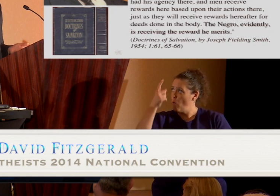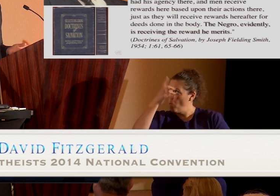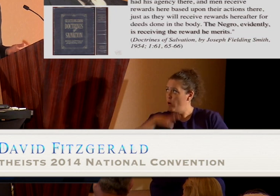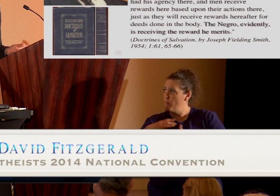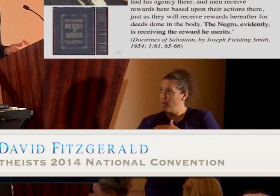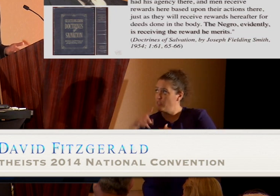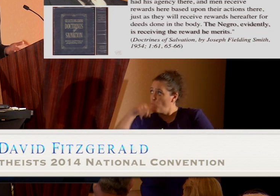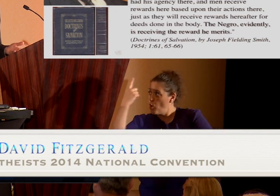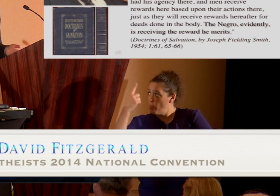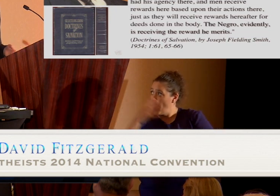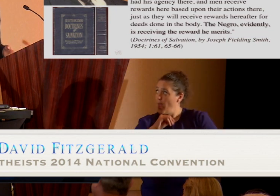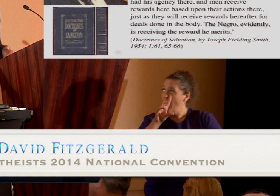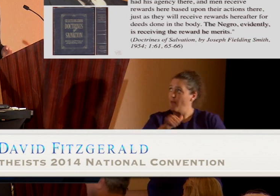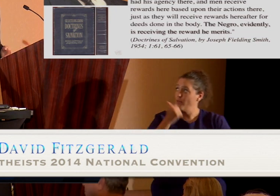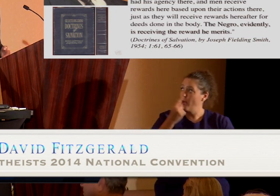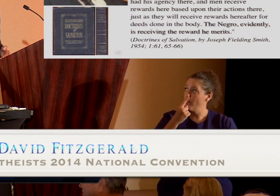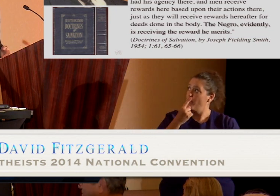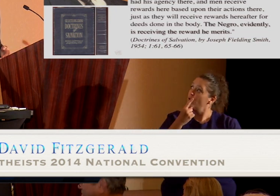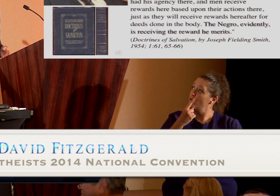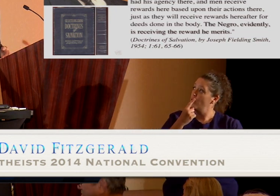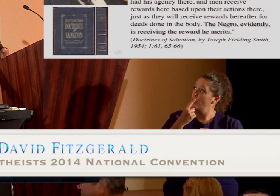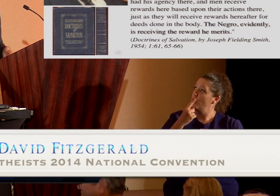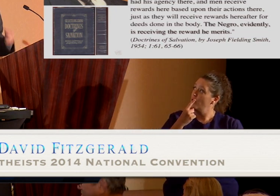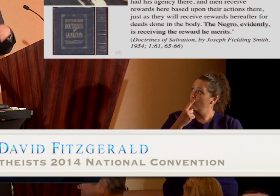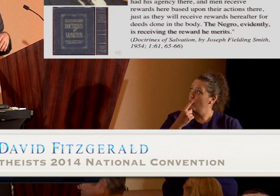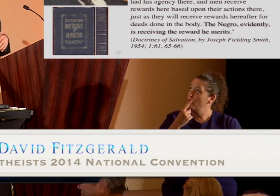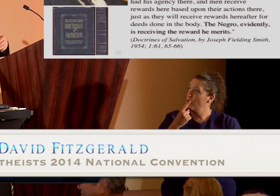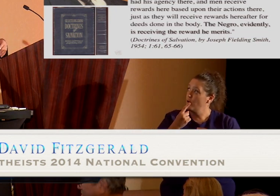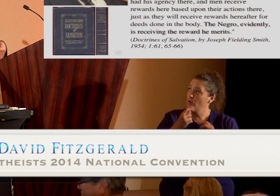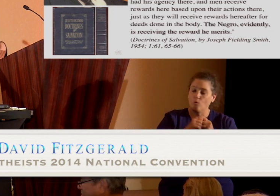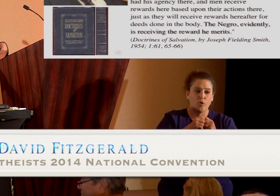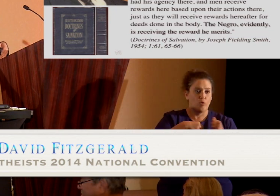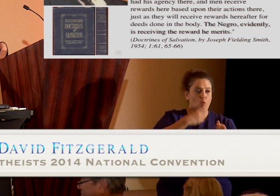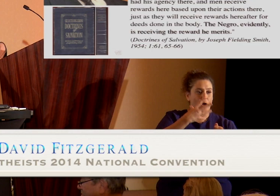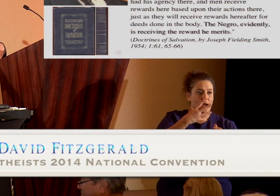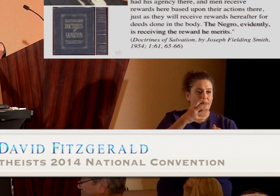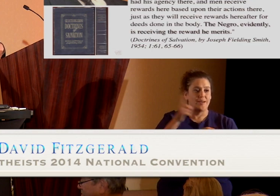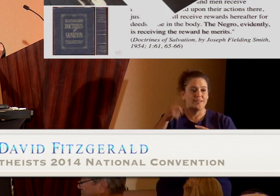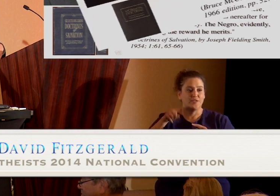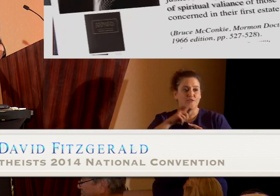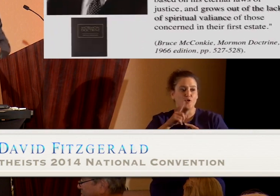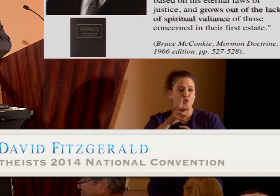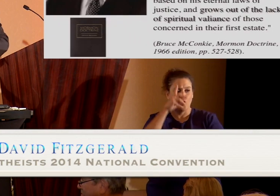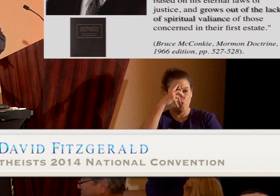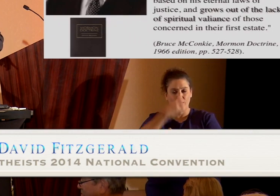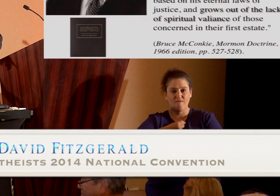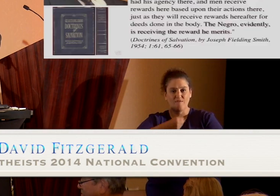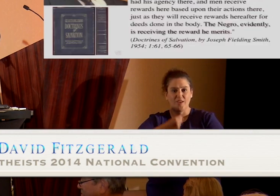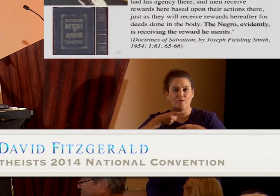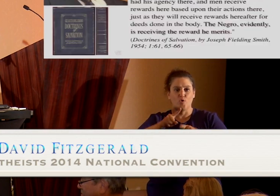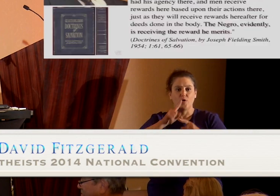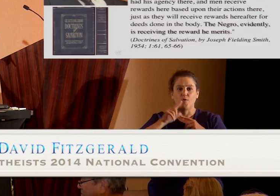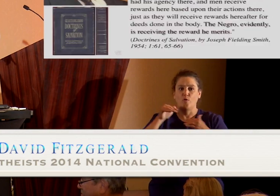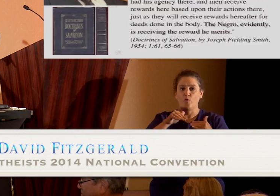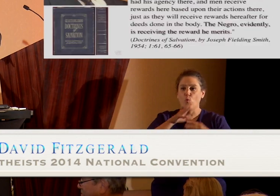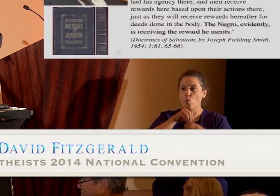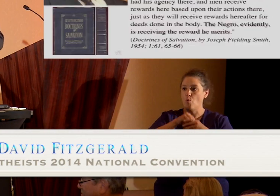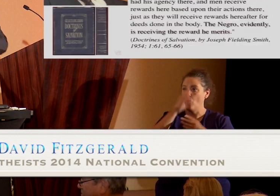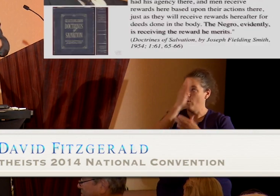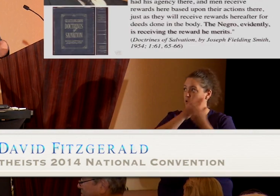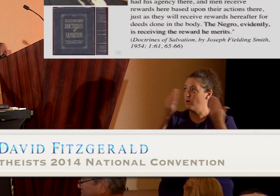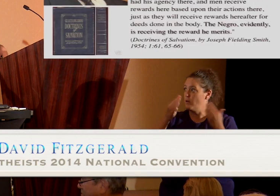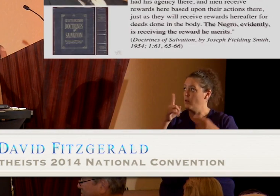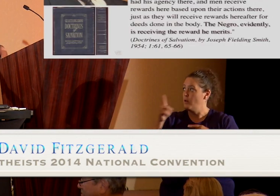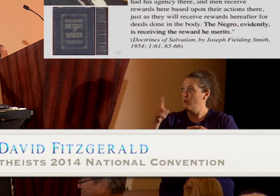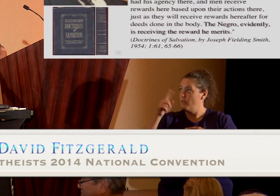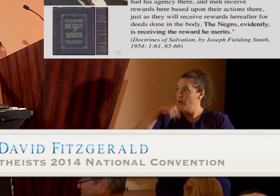black and the other one is born white with great advantages. It was those who were faithful in the war in heaven. The Negro, here it goes, the Negro evidently